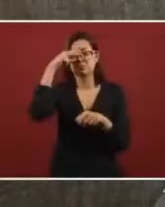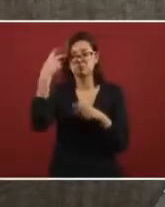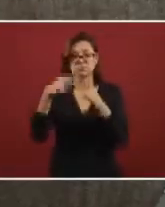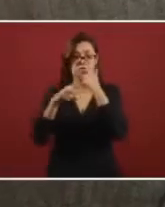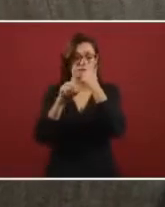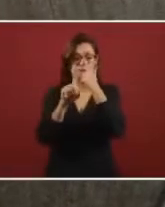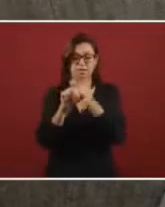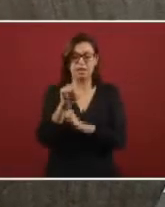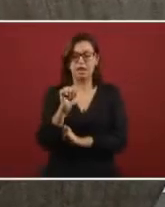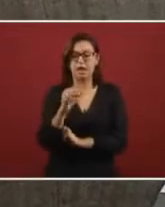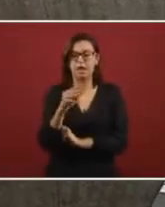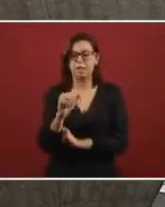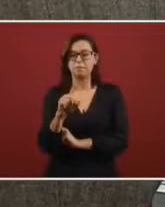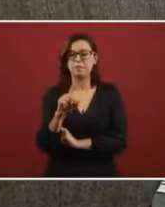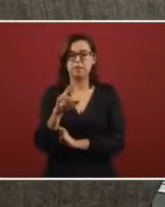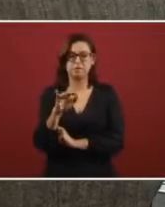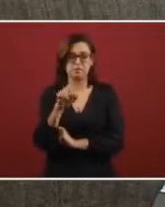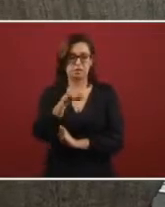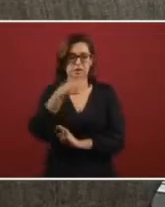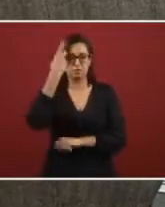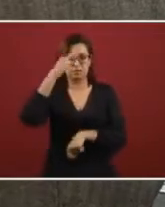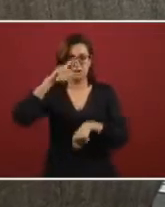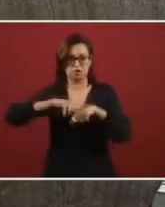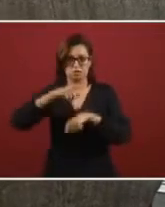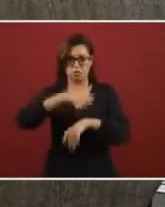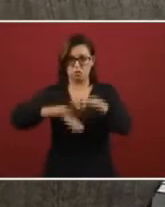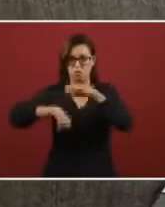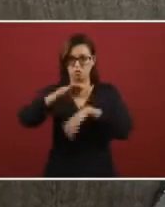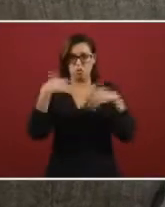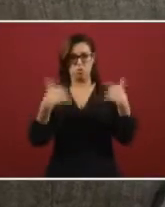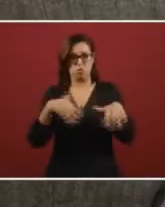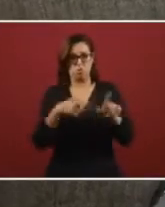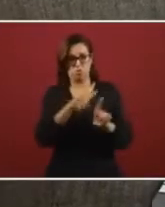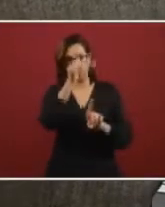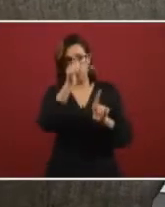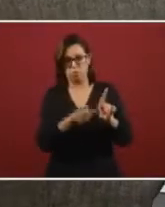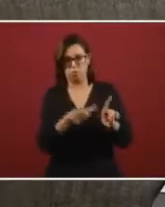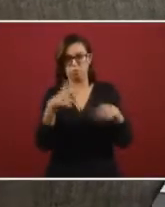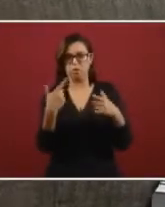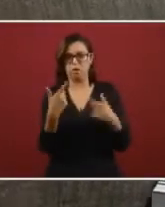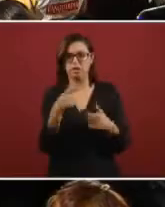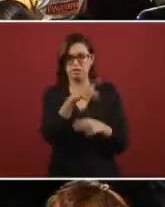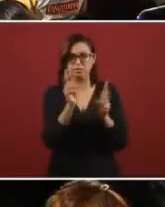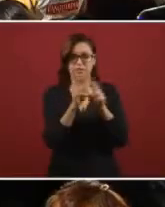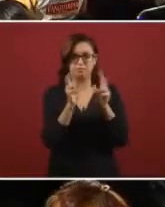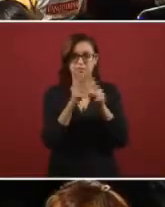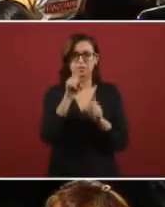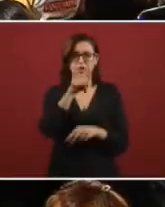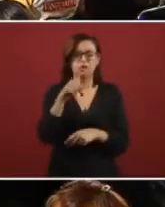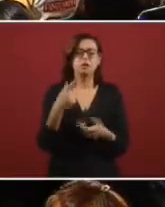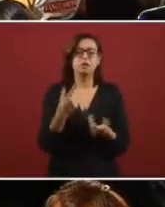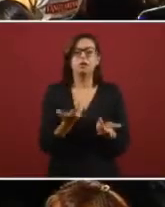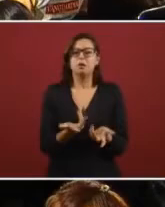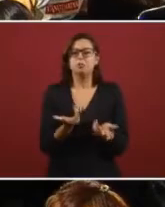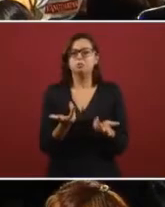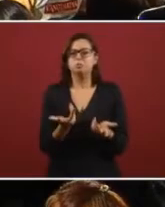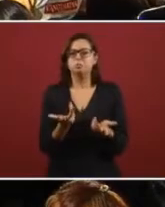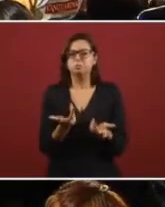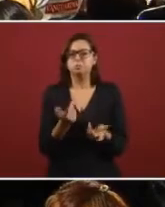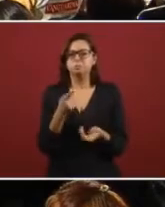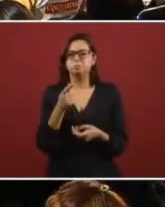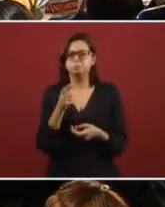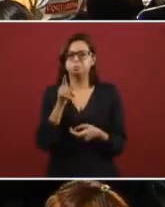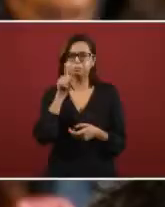And Adela Madrid was a prominent Mexican in Tampico in Tamaulipas.